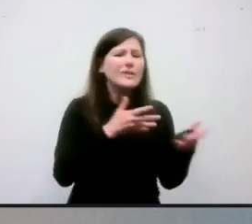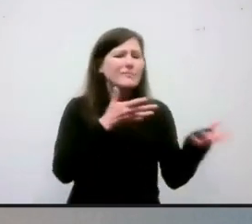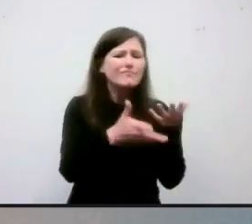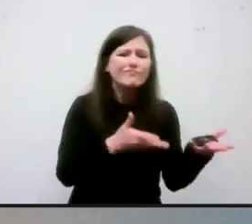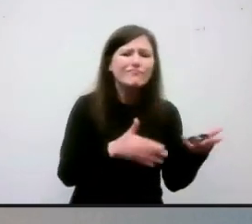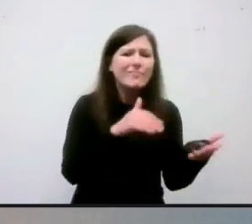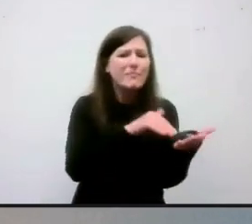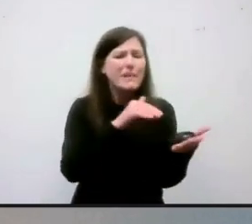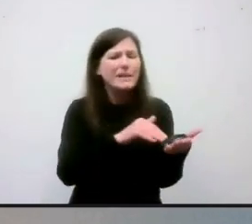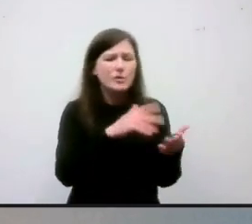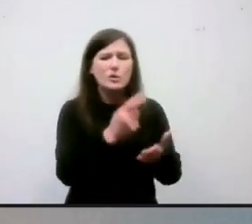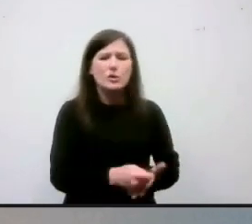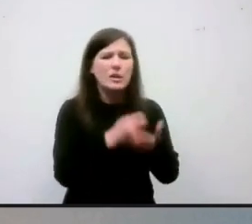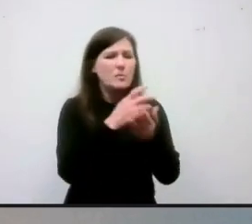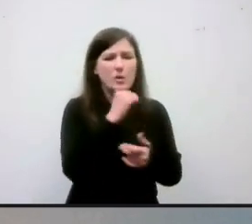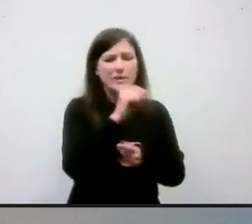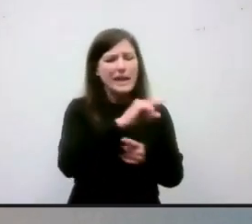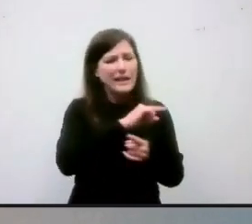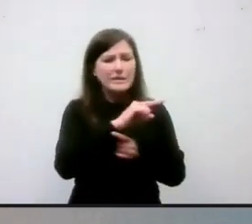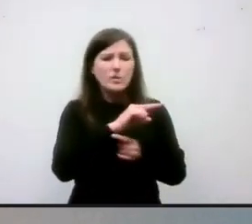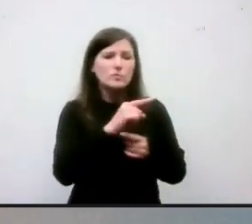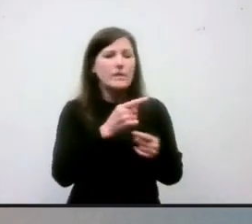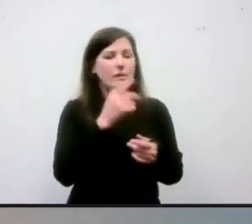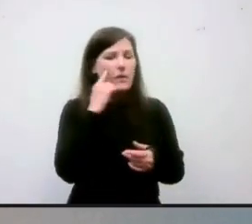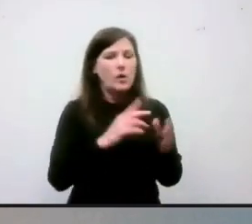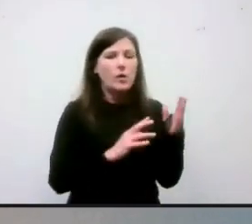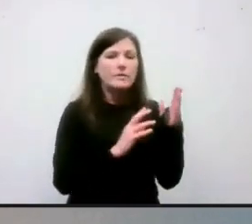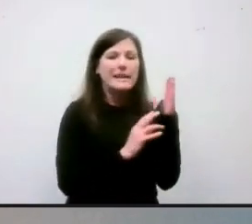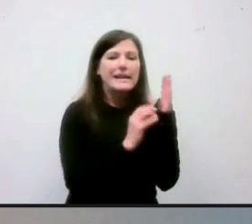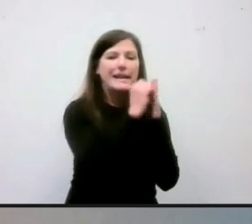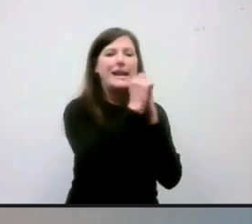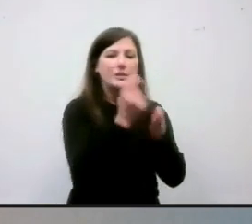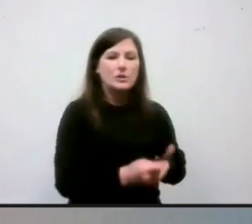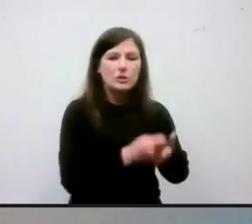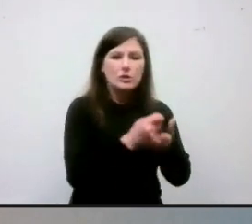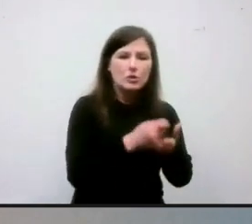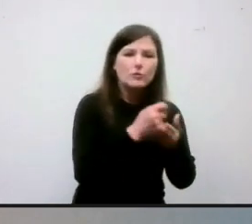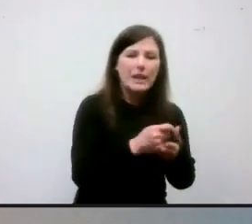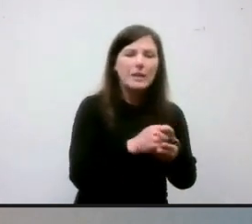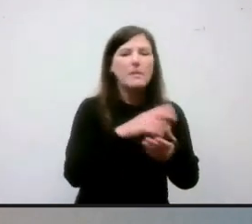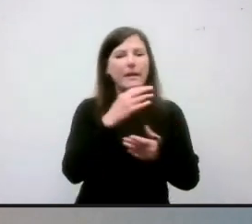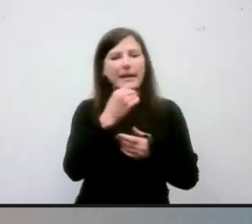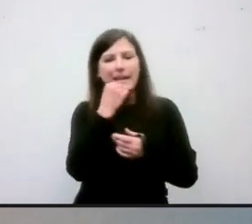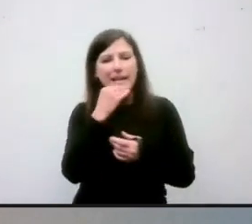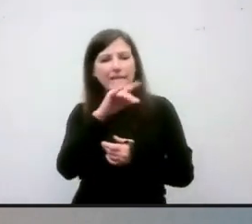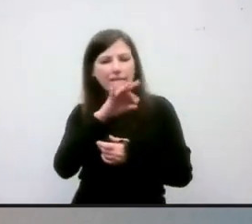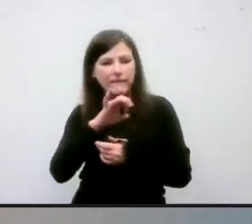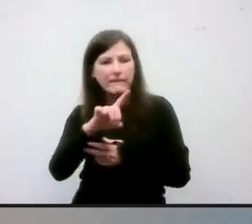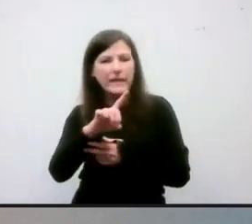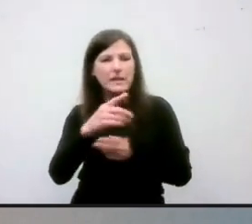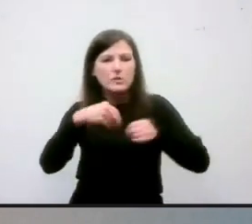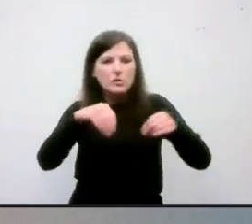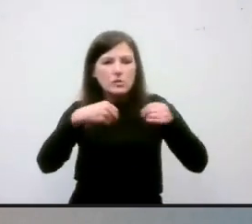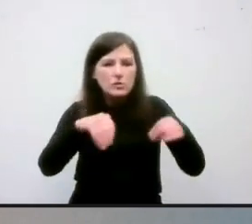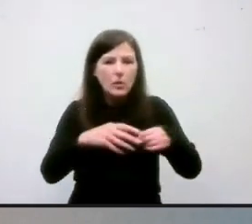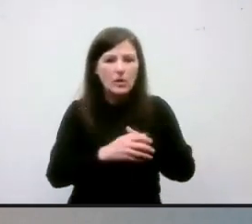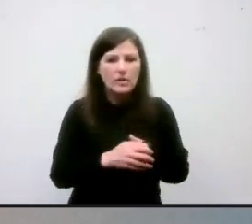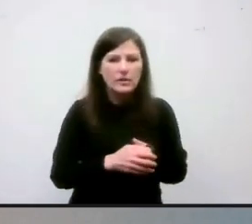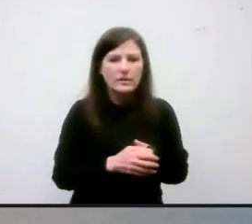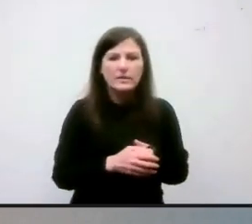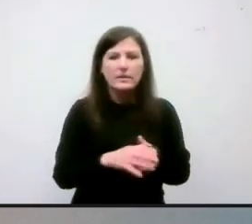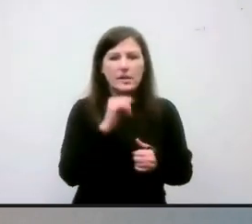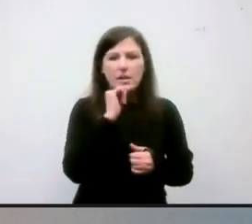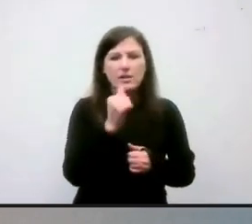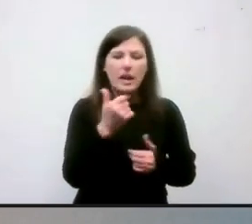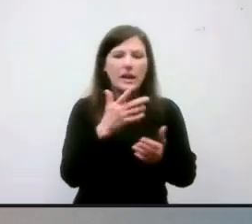wouldn't get your chemotherapy at a feed store. I mean, you wouldn't get your, treat your pneumonia with your, with your animal's